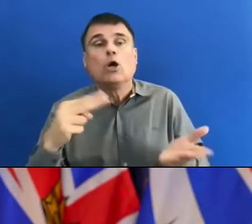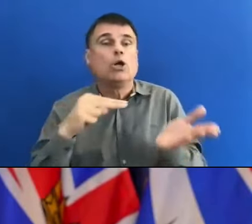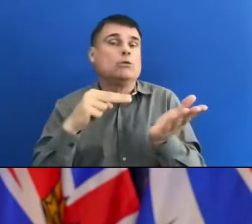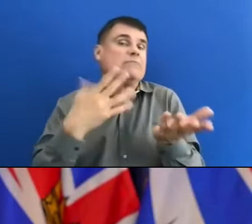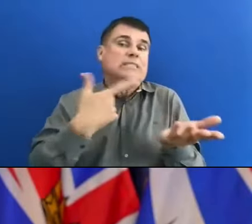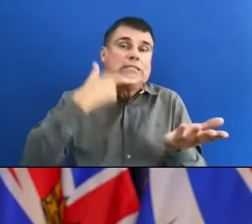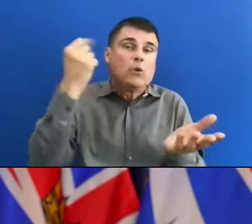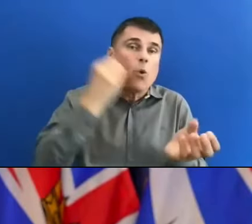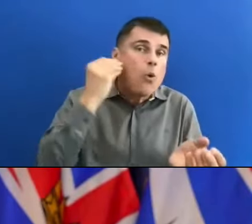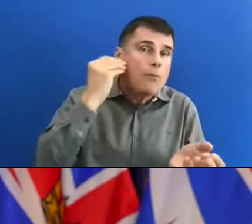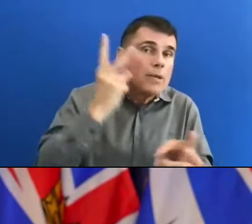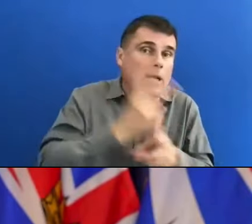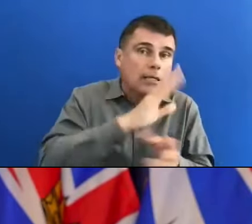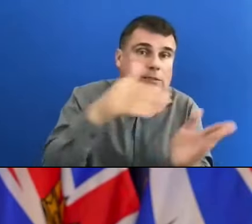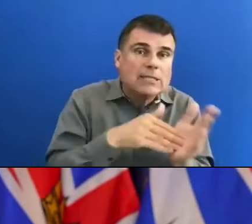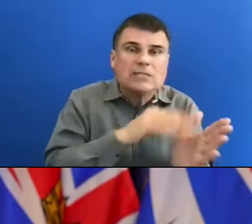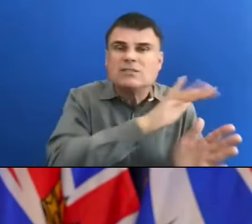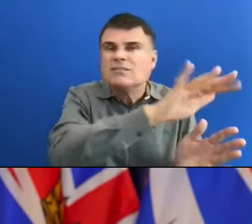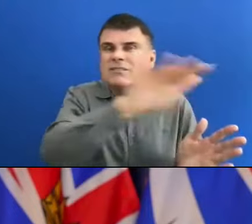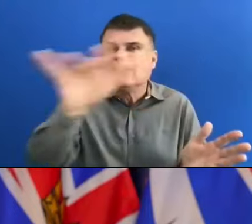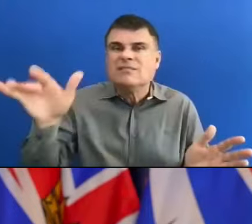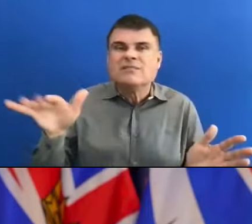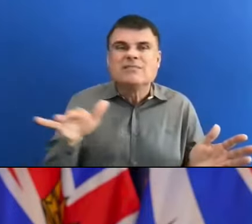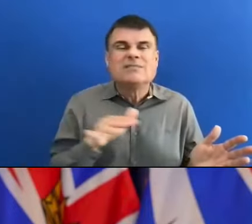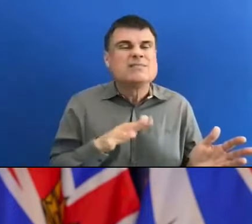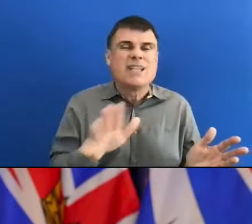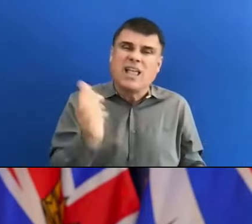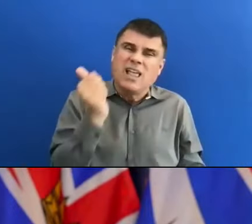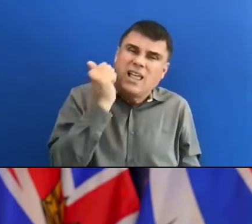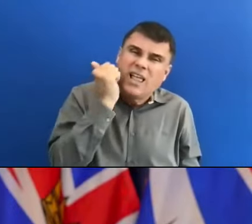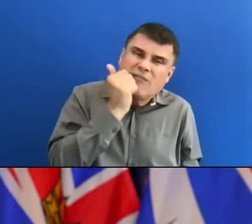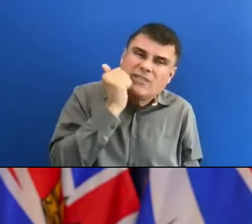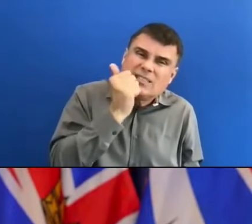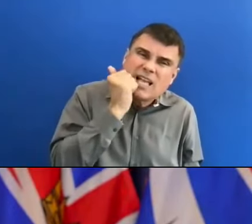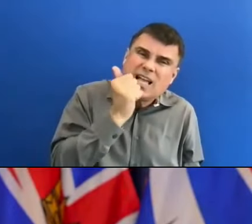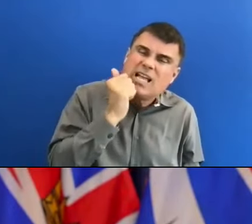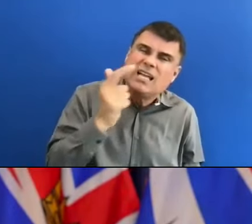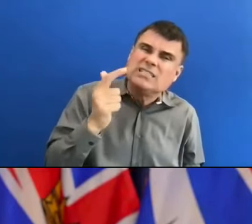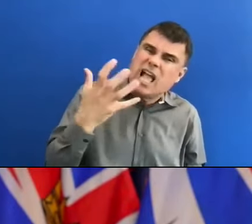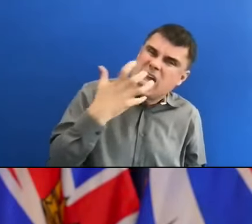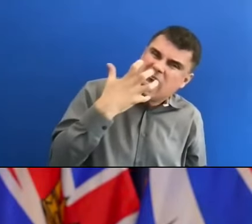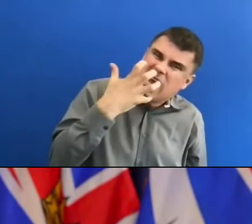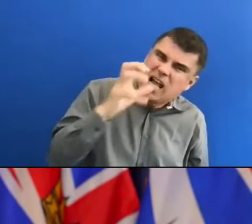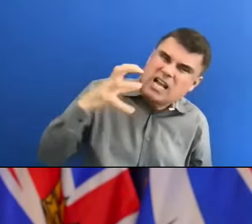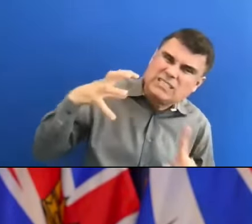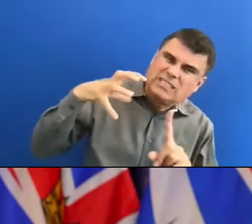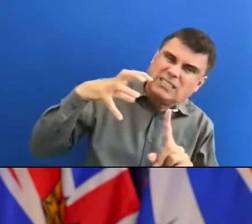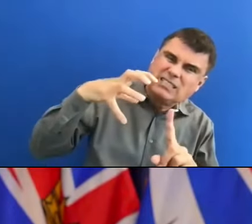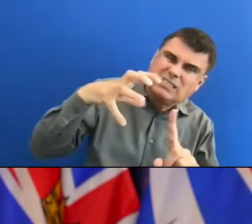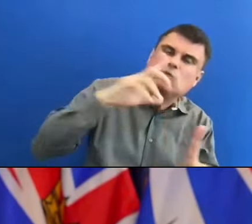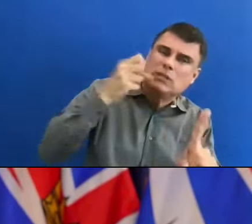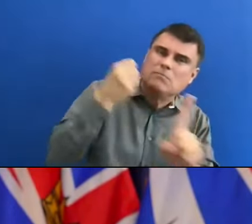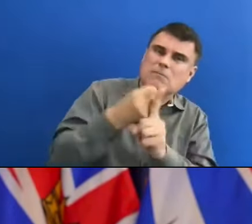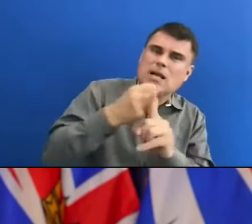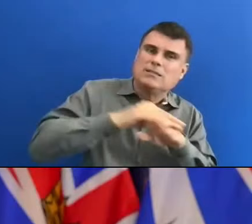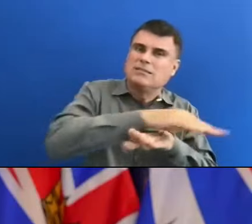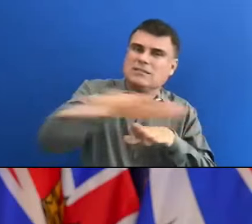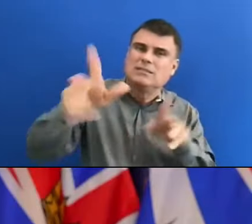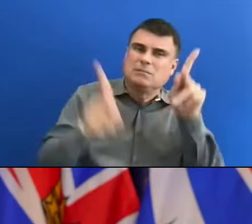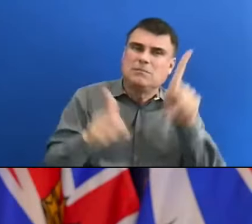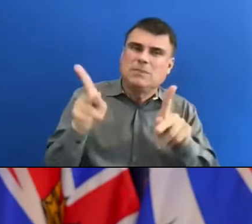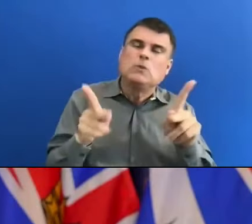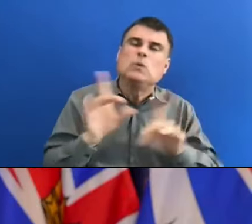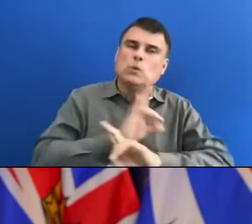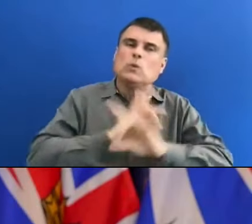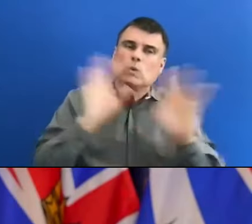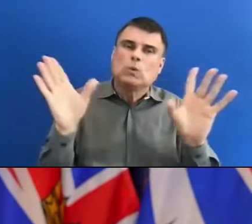reality of this heat day after day, which affects us as human beings profoundly. Especially those of